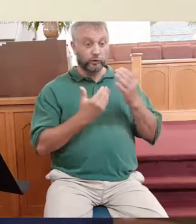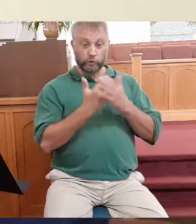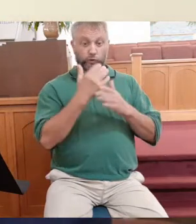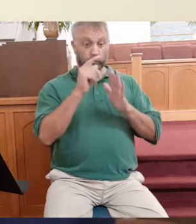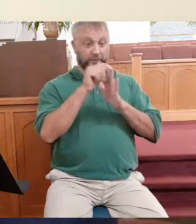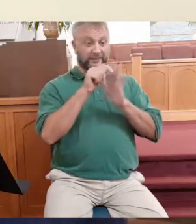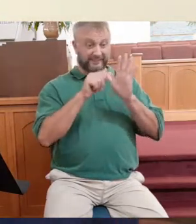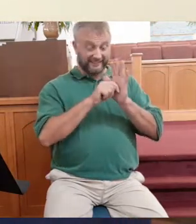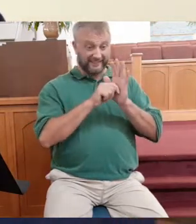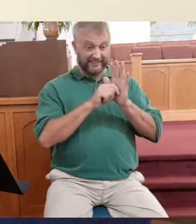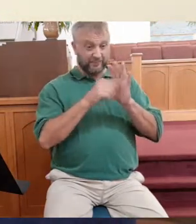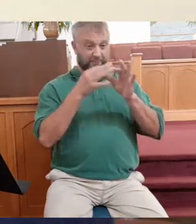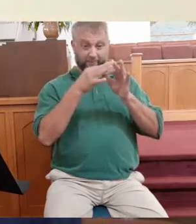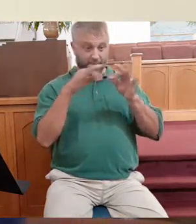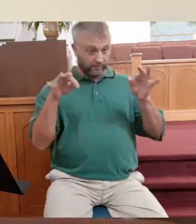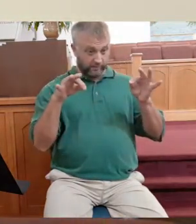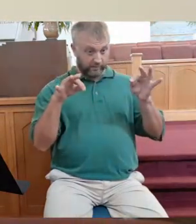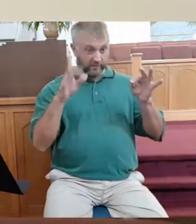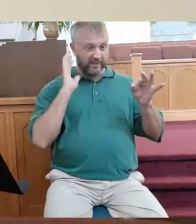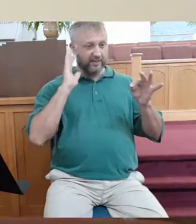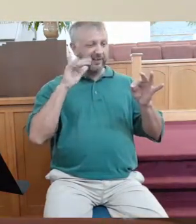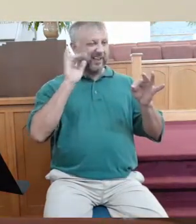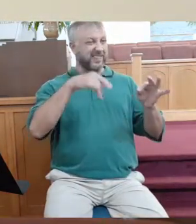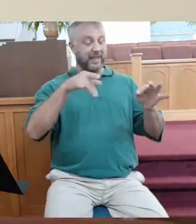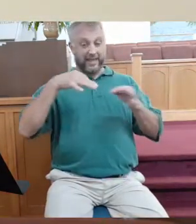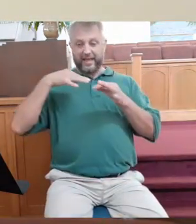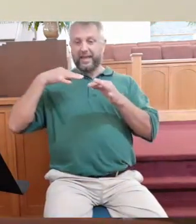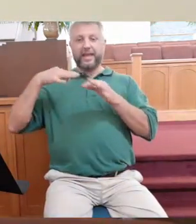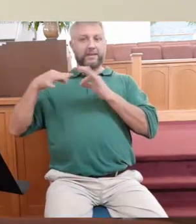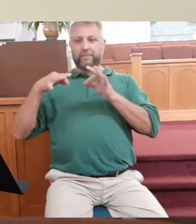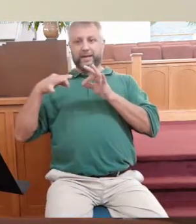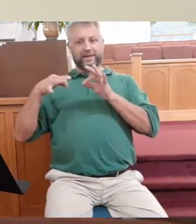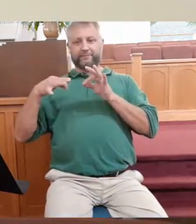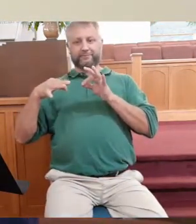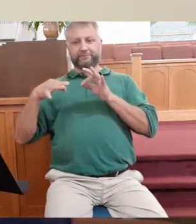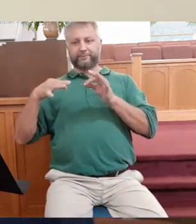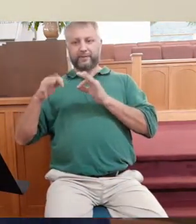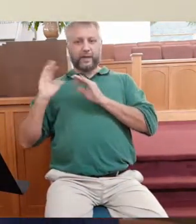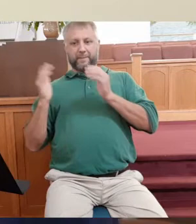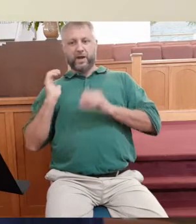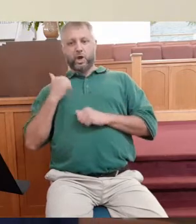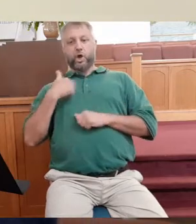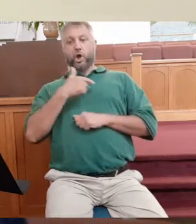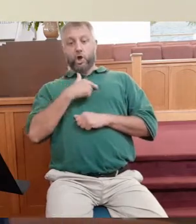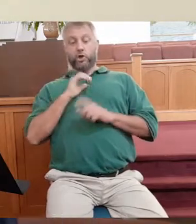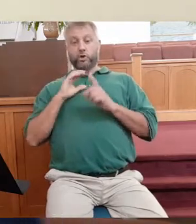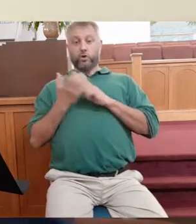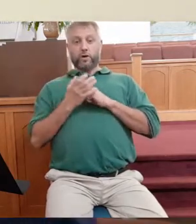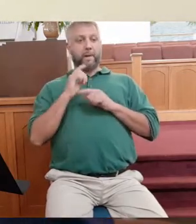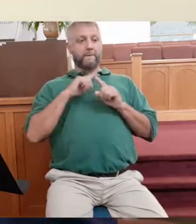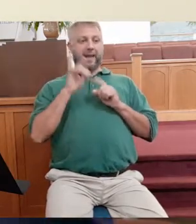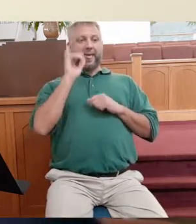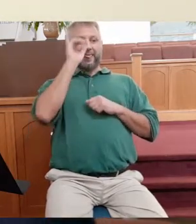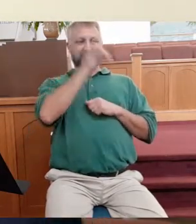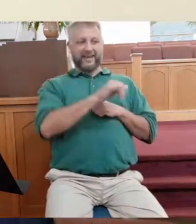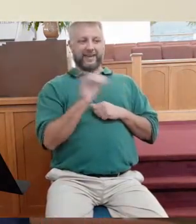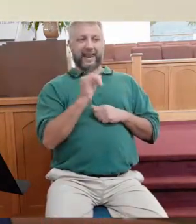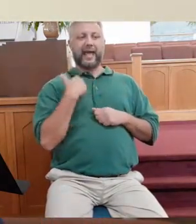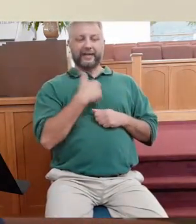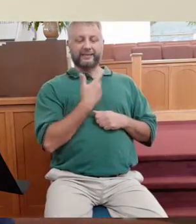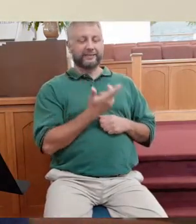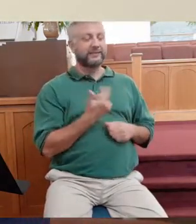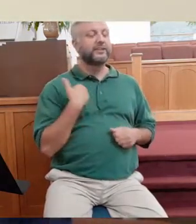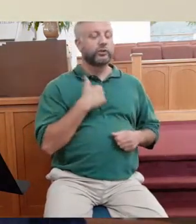Testament that would explain or represent us as a culture any better, I don't know what it is, but this is it. Why?